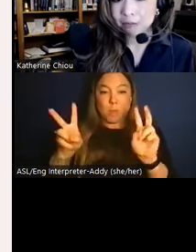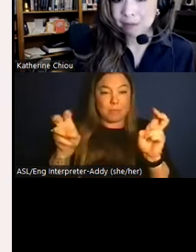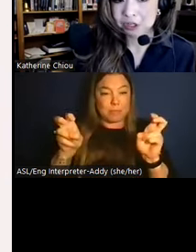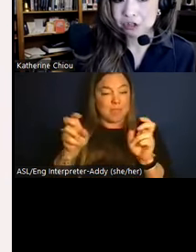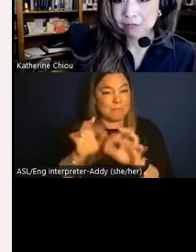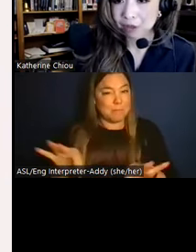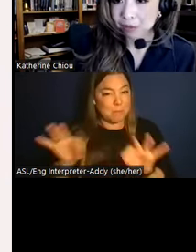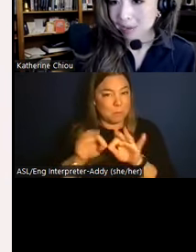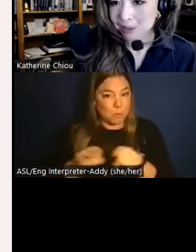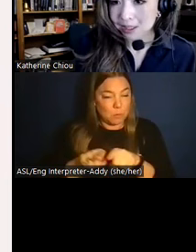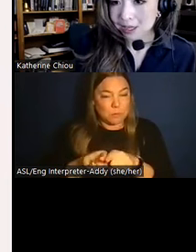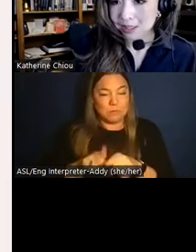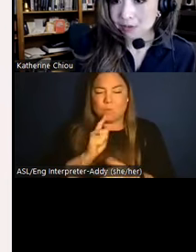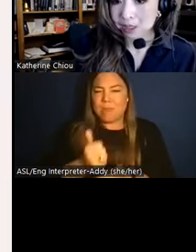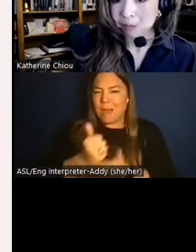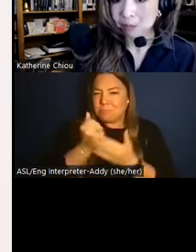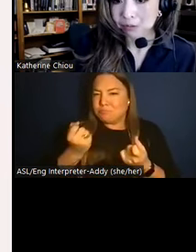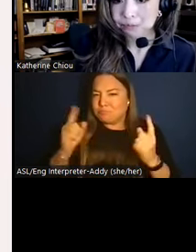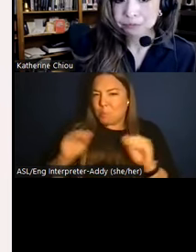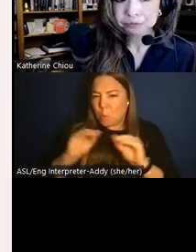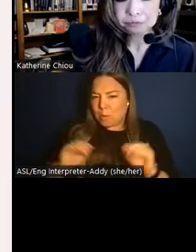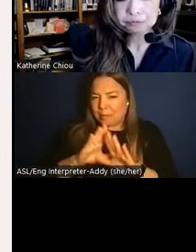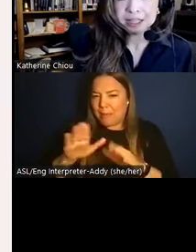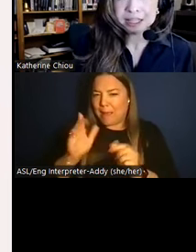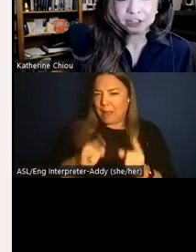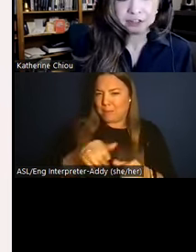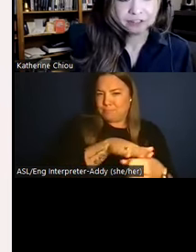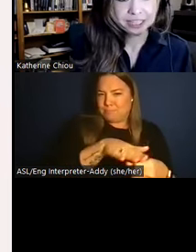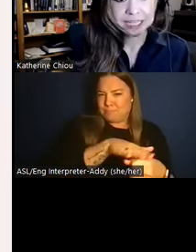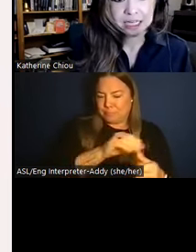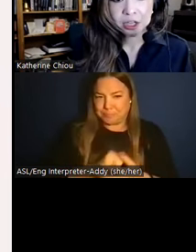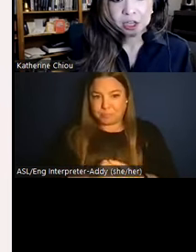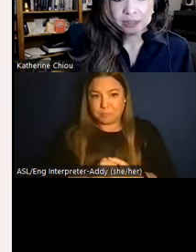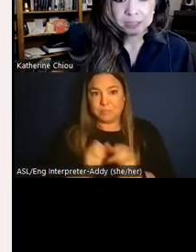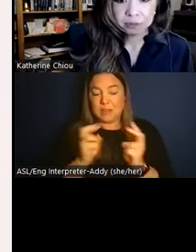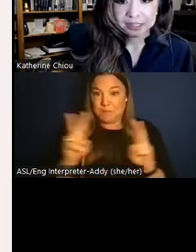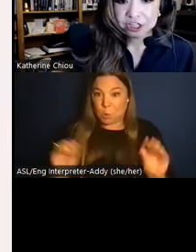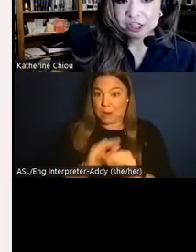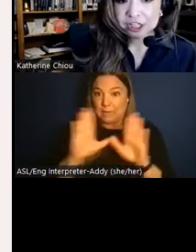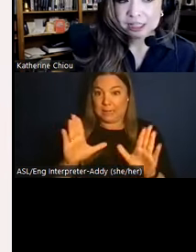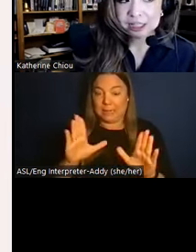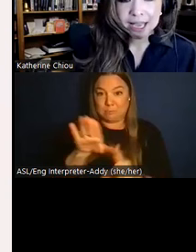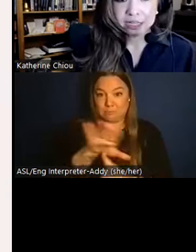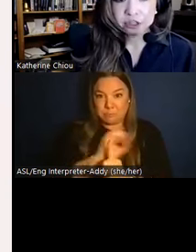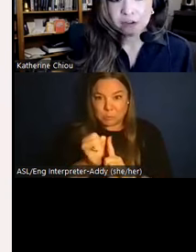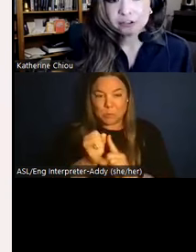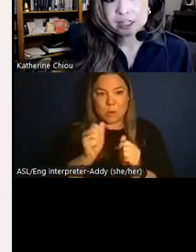inform our picture of what was happening at San Jose de Moro. This very vivid scene with its processions and its offerings